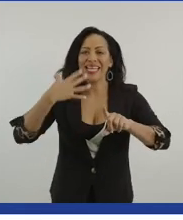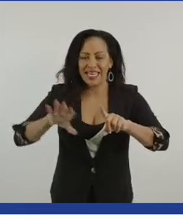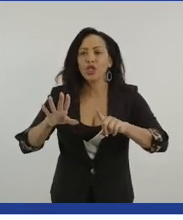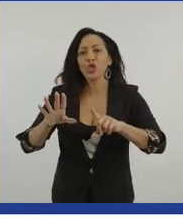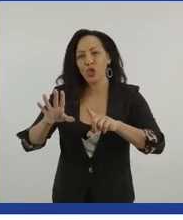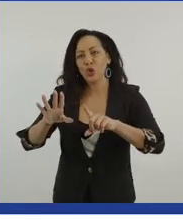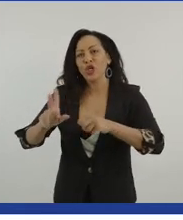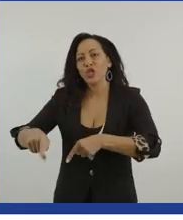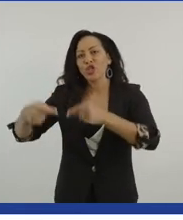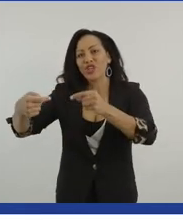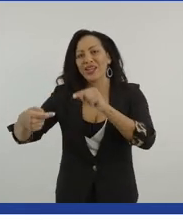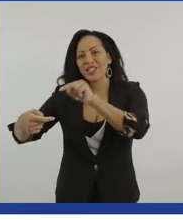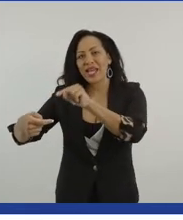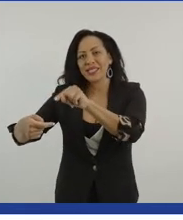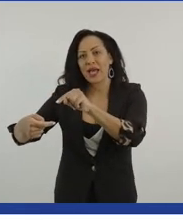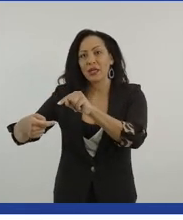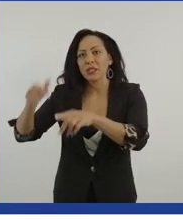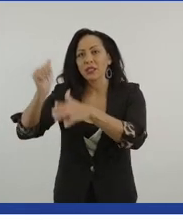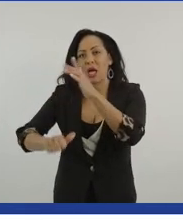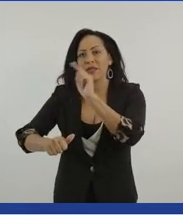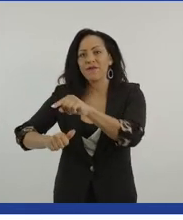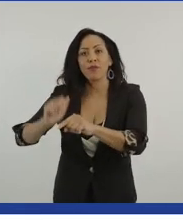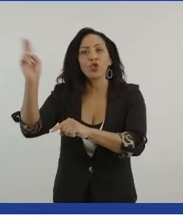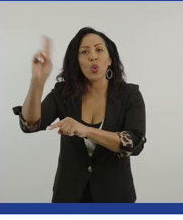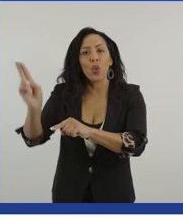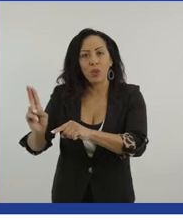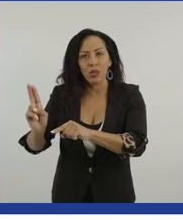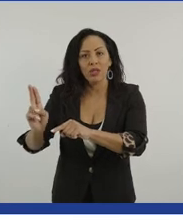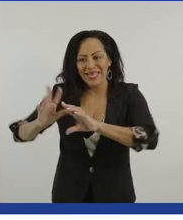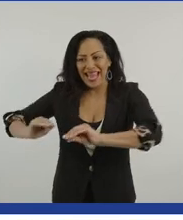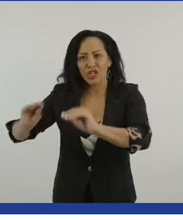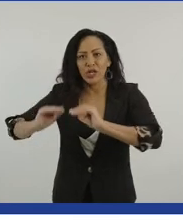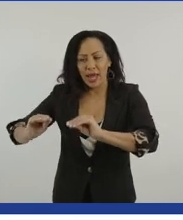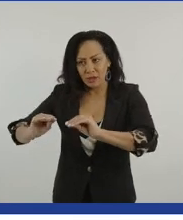and educate young people to be more diverse in how we communicate.